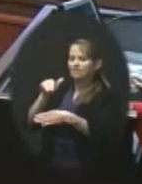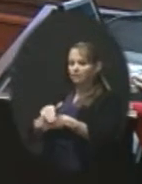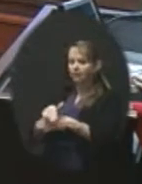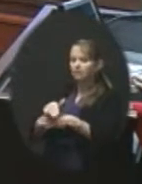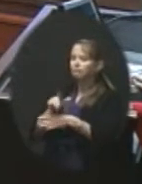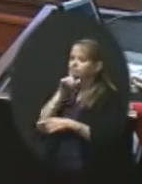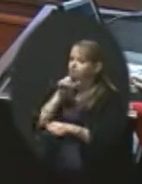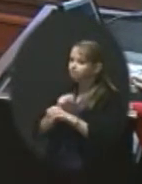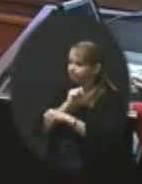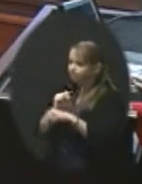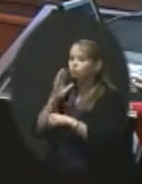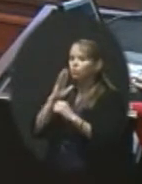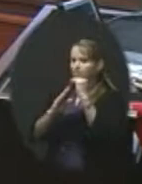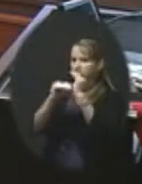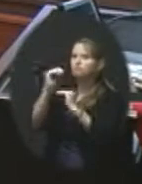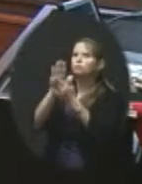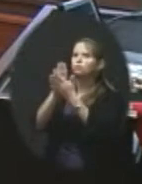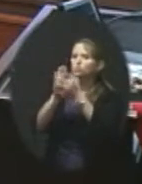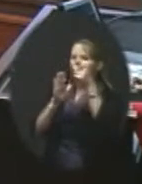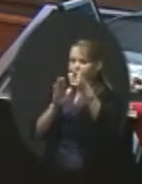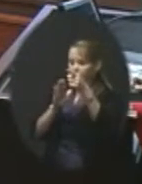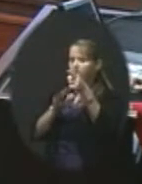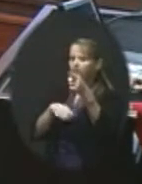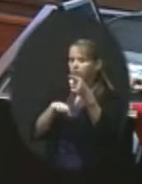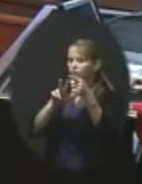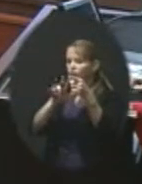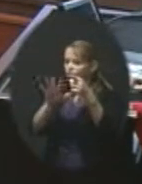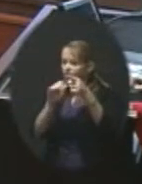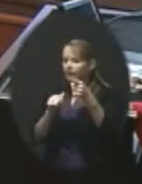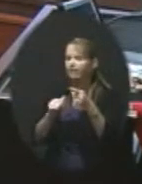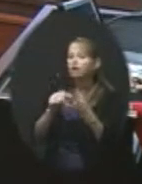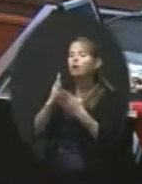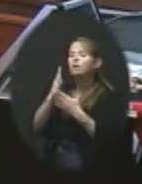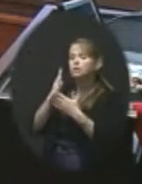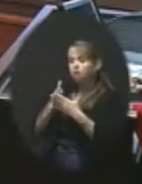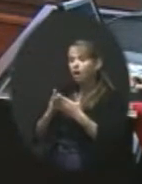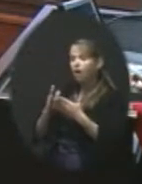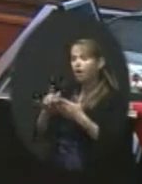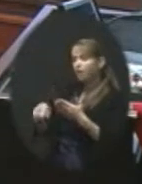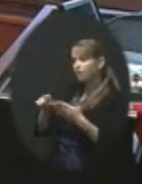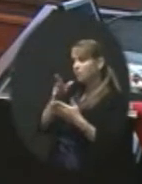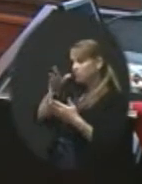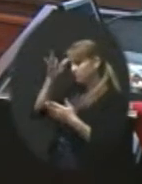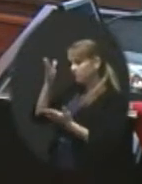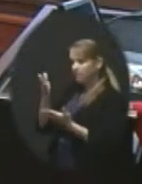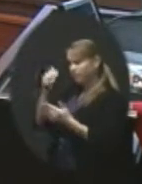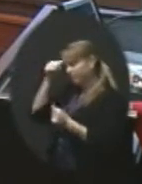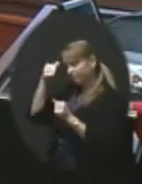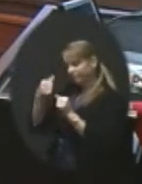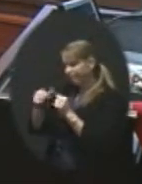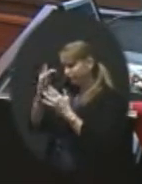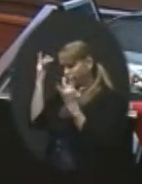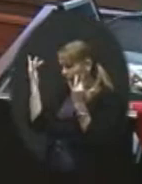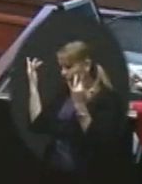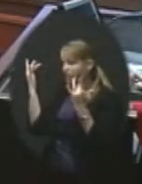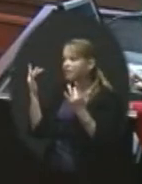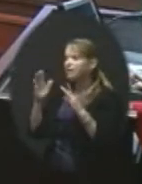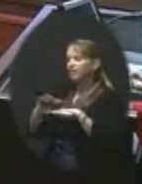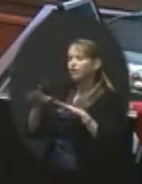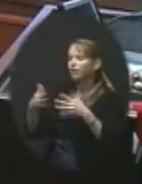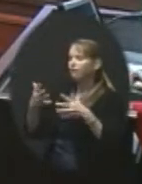we're honoring that commitment. Some of those parents may or may not remember that their children are probably already gone and in other,